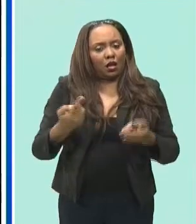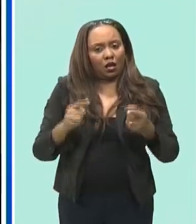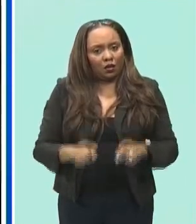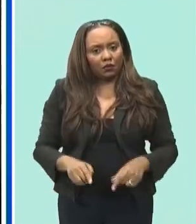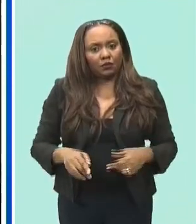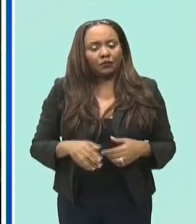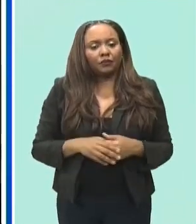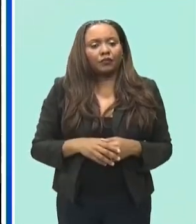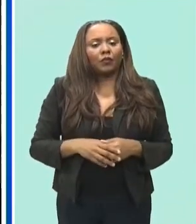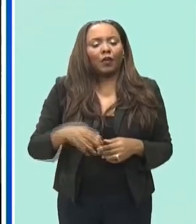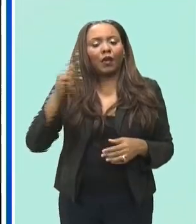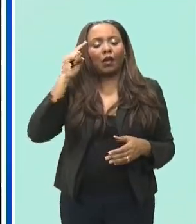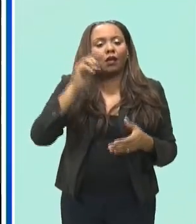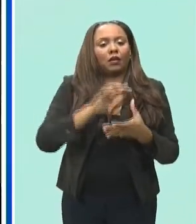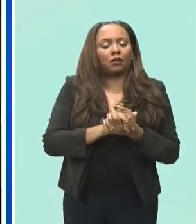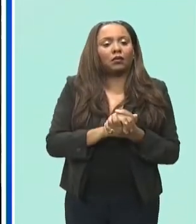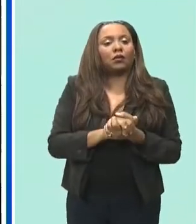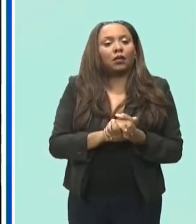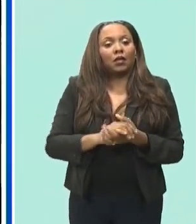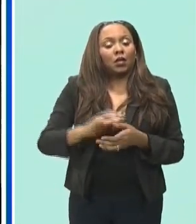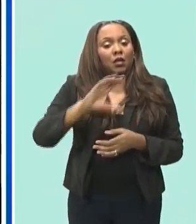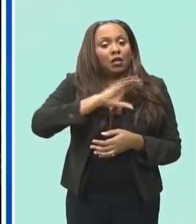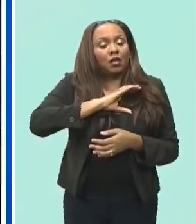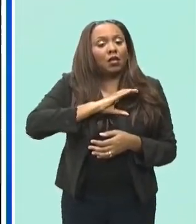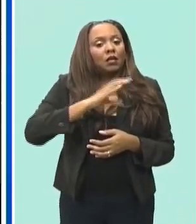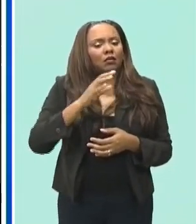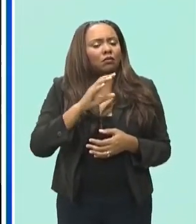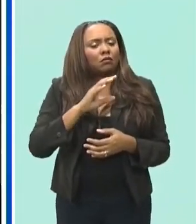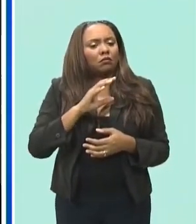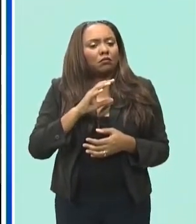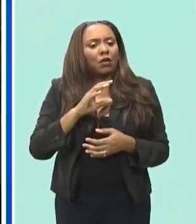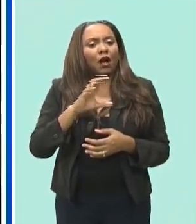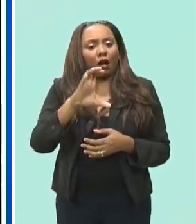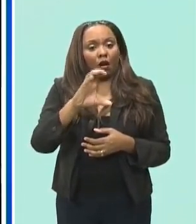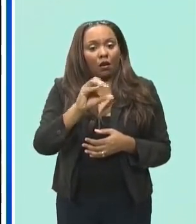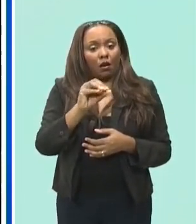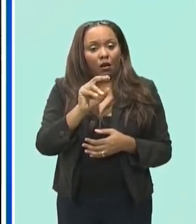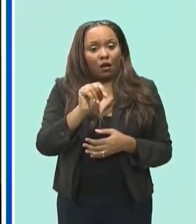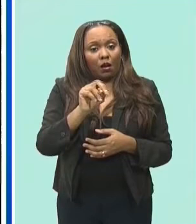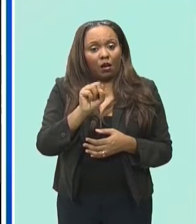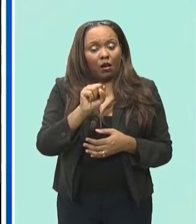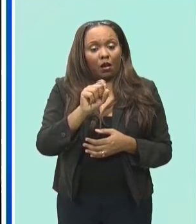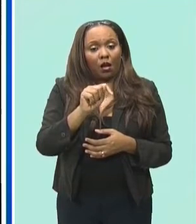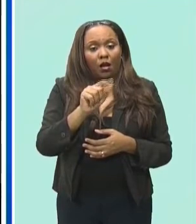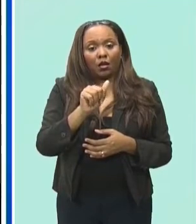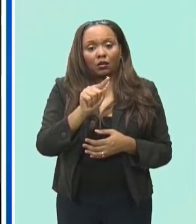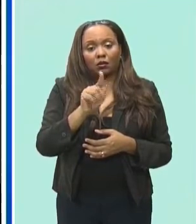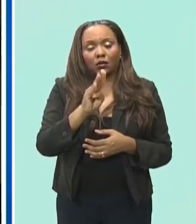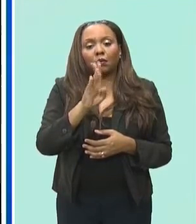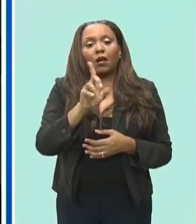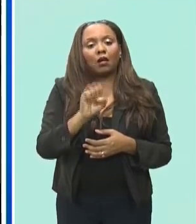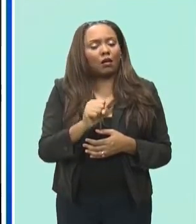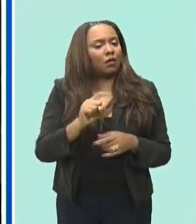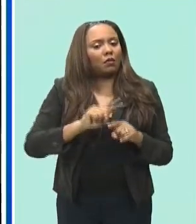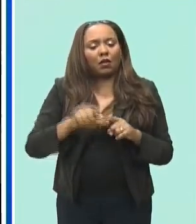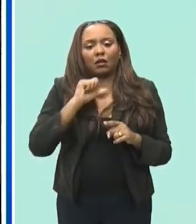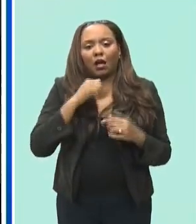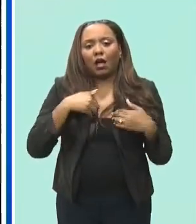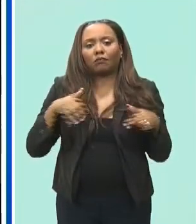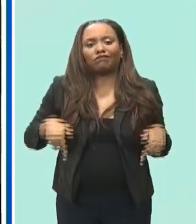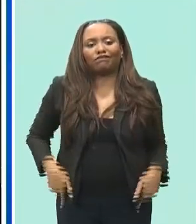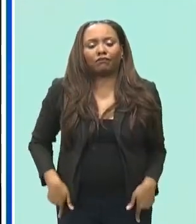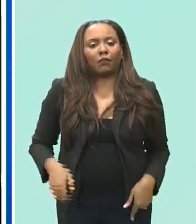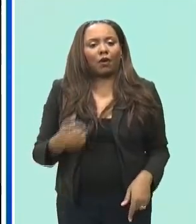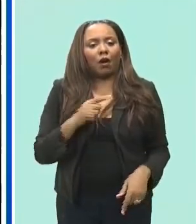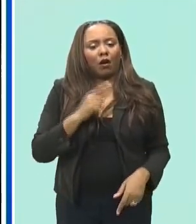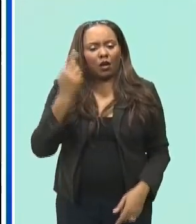malava believes the municipal officers are constables yet they are not armed with guns or pepper spray